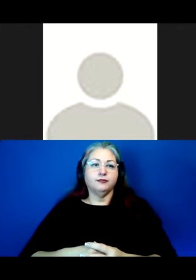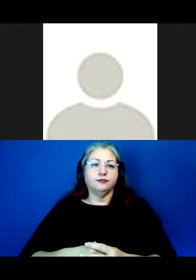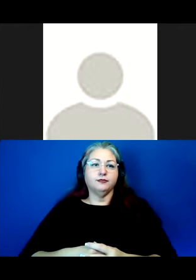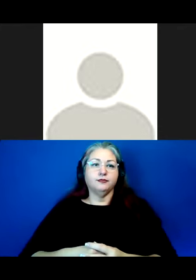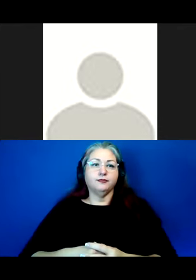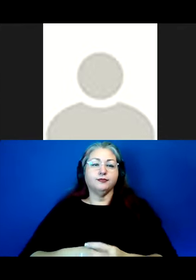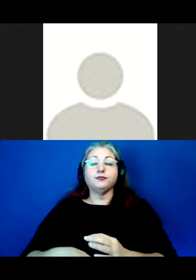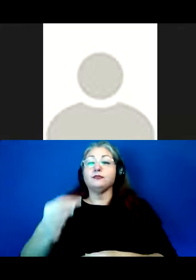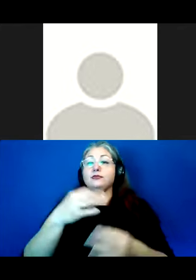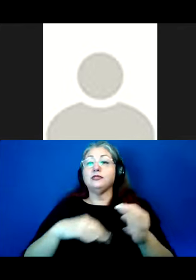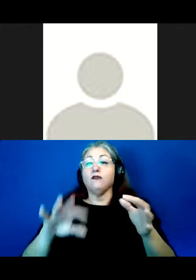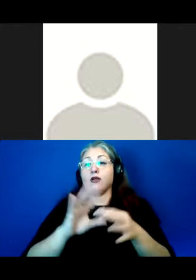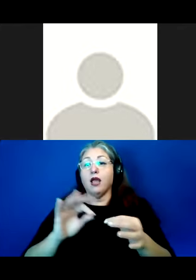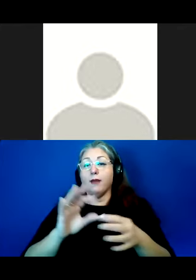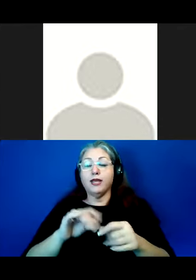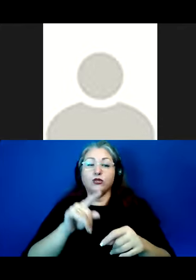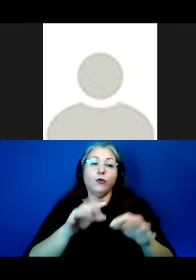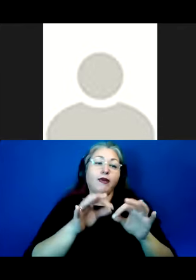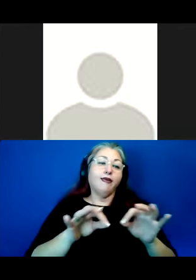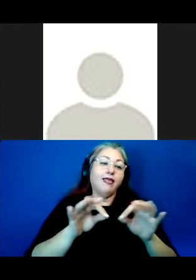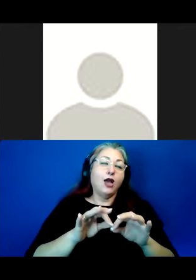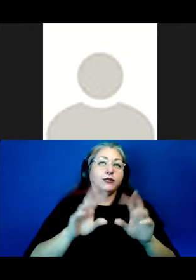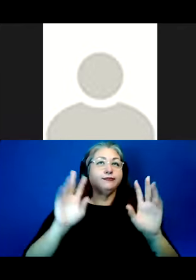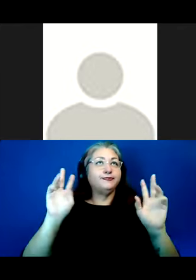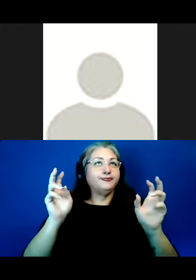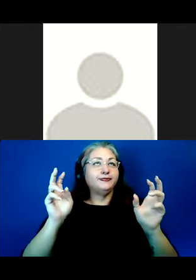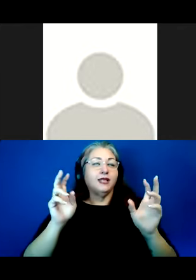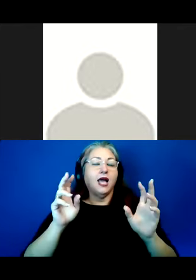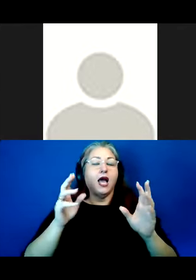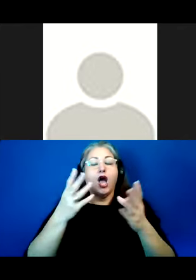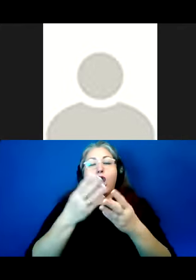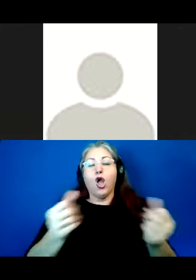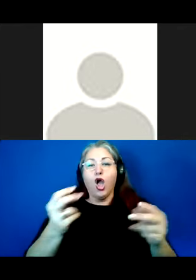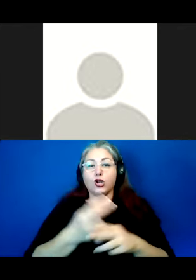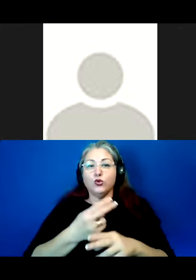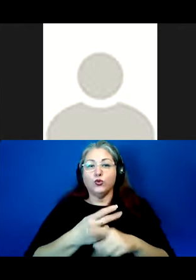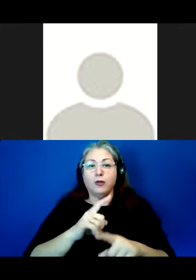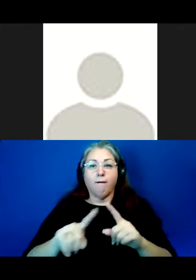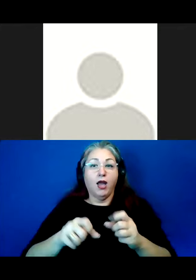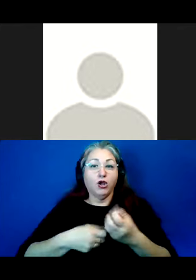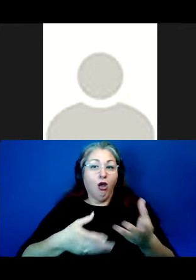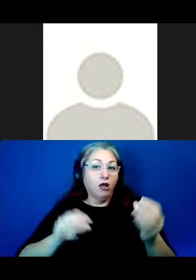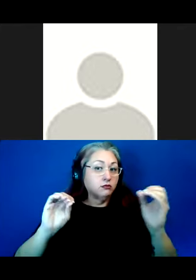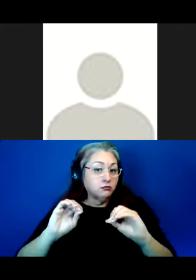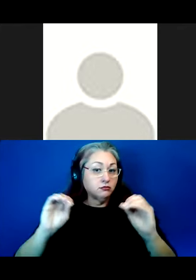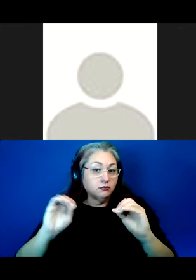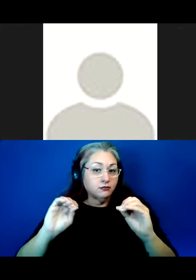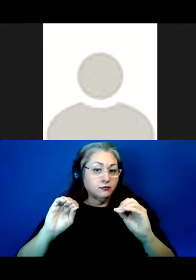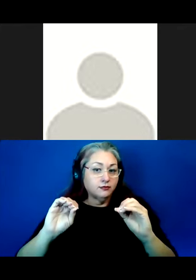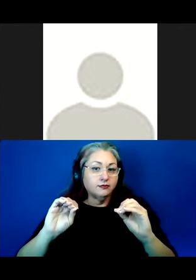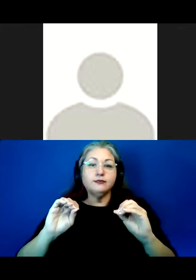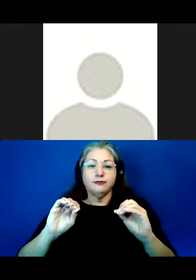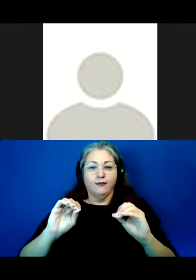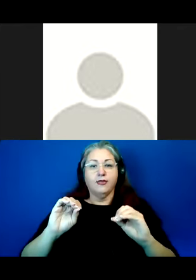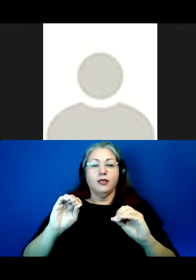Rather than commenting on languages allegedly going out of use completely, but with no cause at all. For a